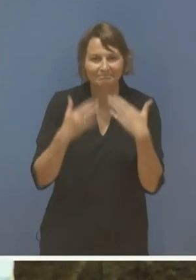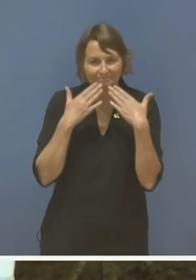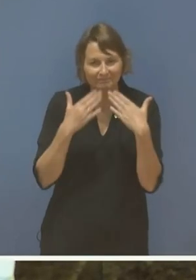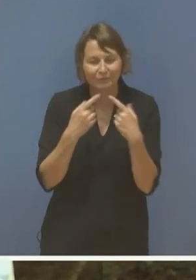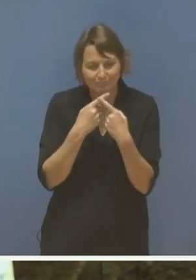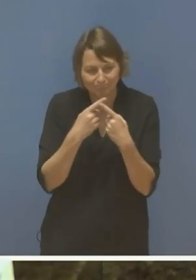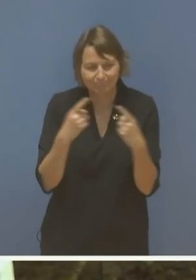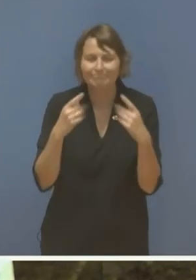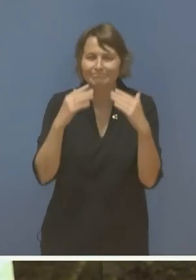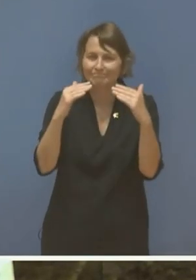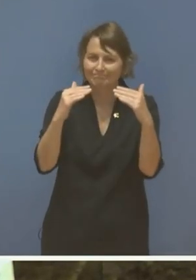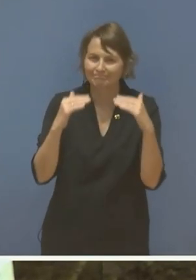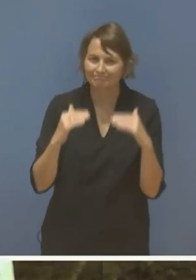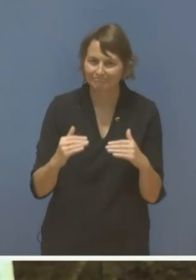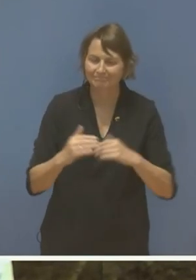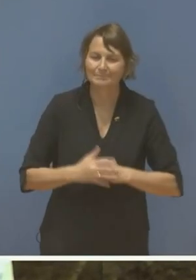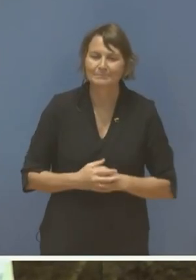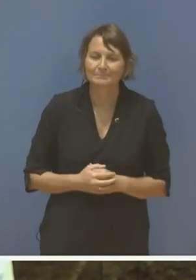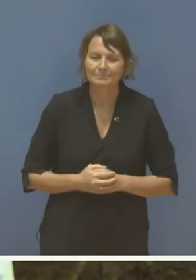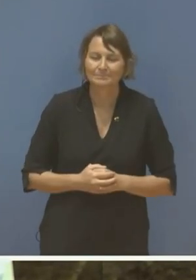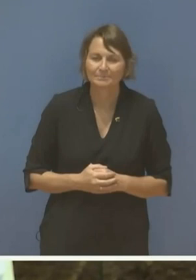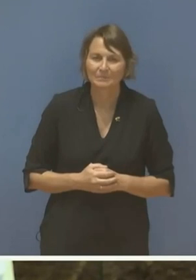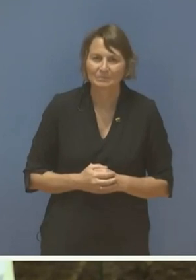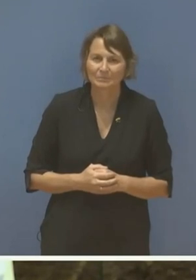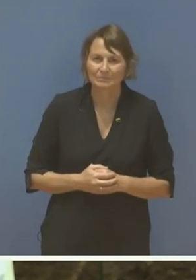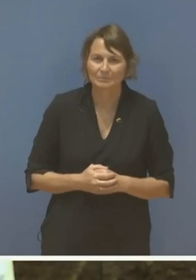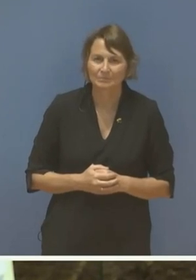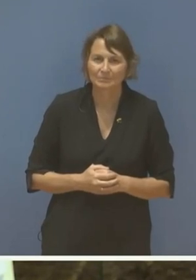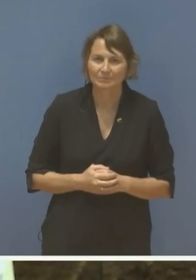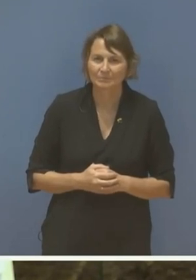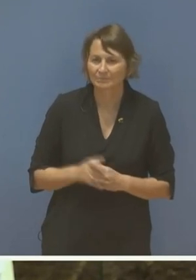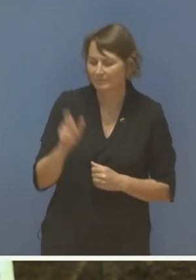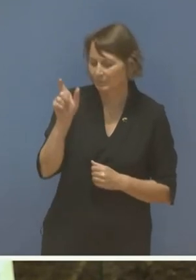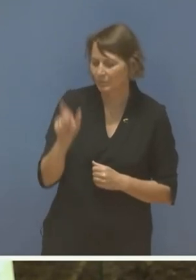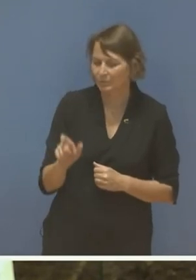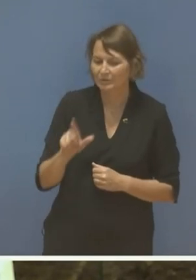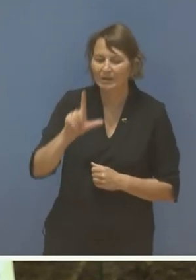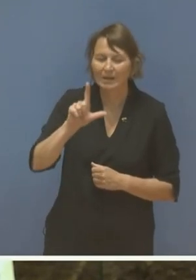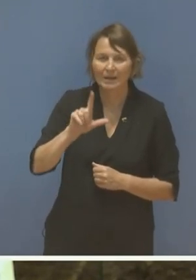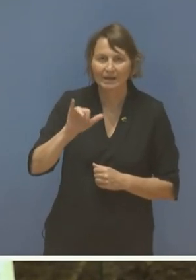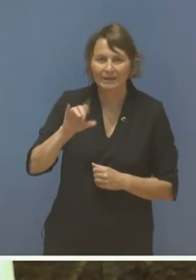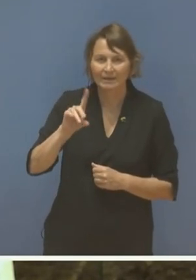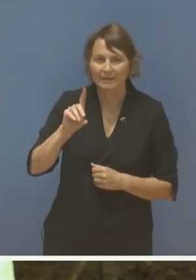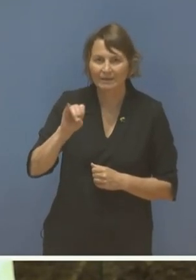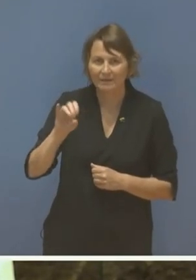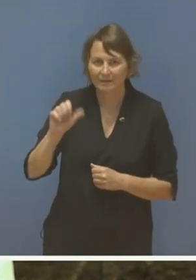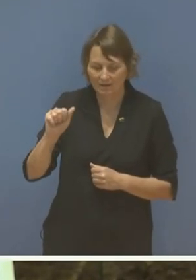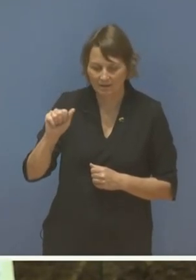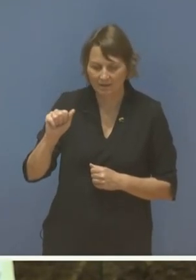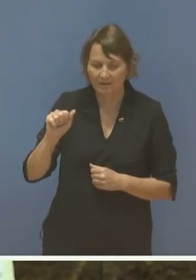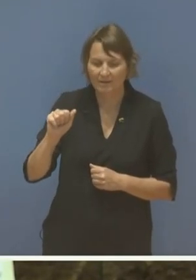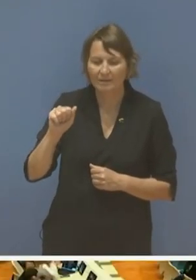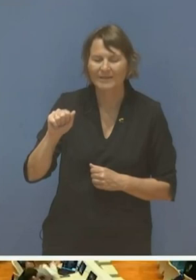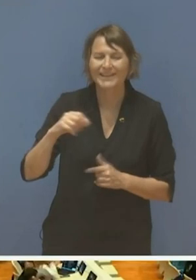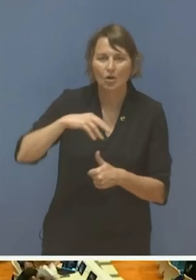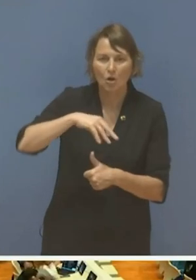And I give the floor to the next speaker, Lydia Magassian, Assembly of Armenians